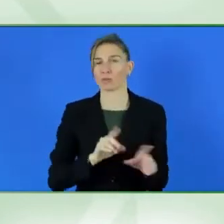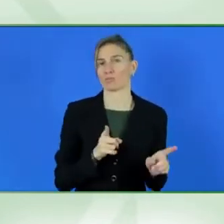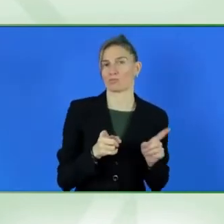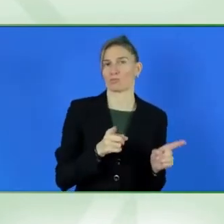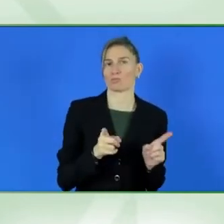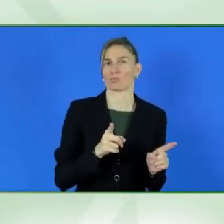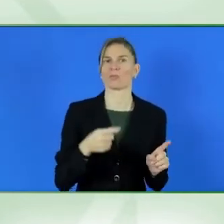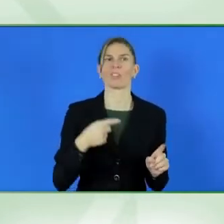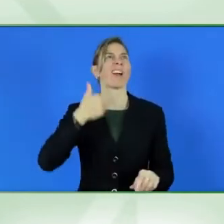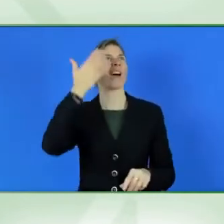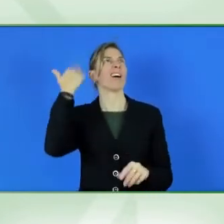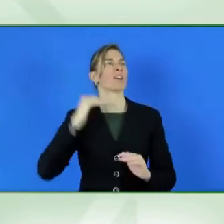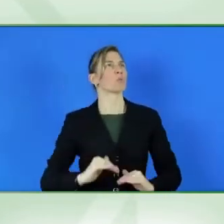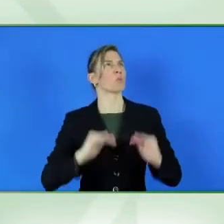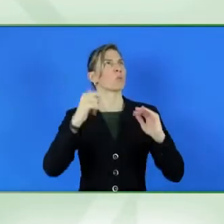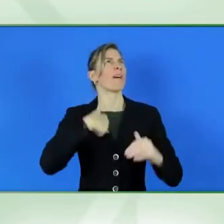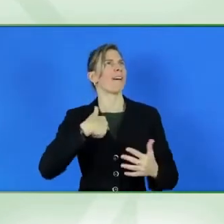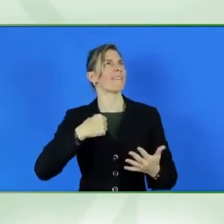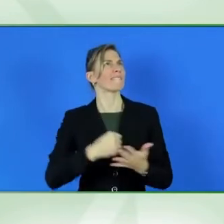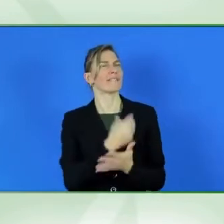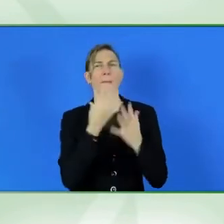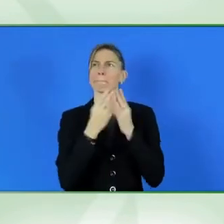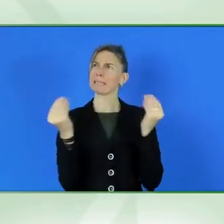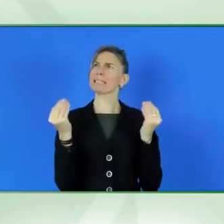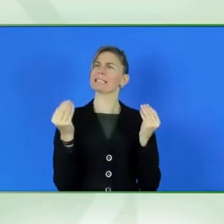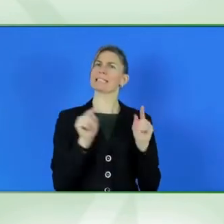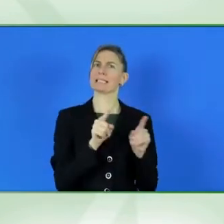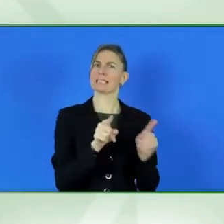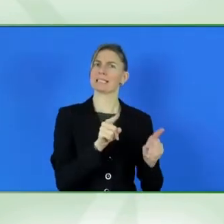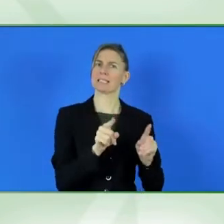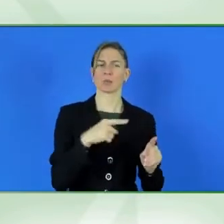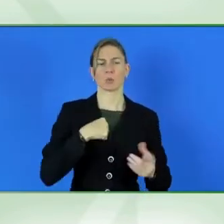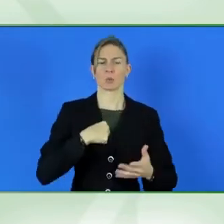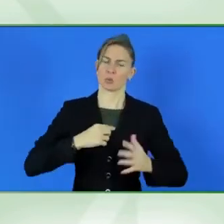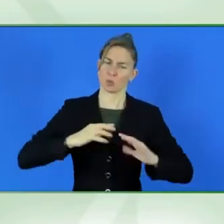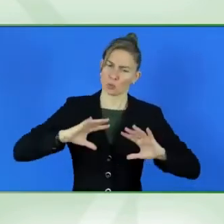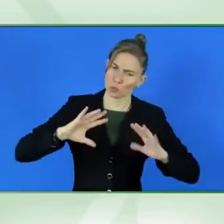growing up. So I think it's about reclaiming that power as well.